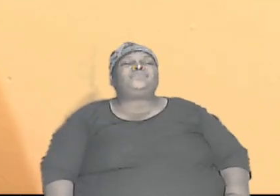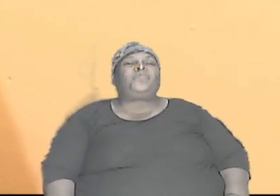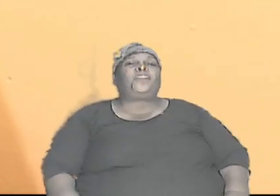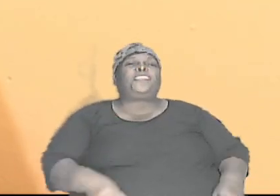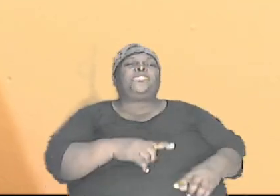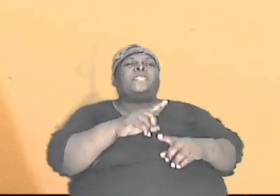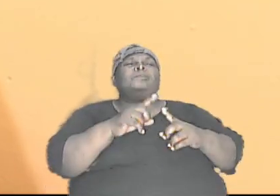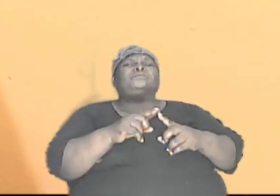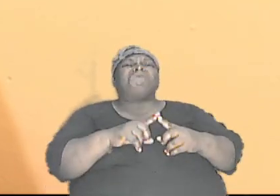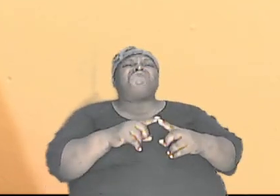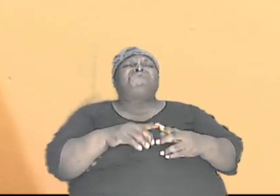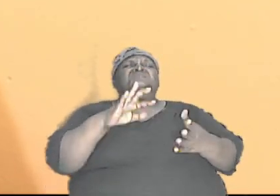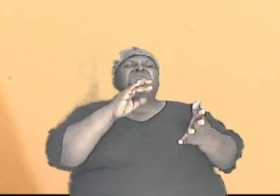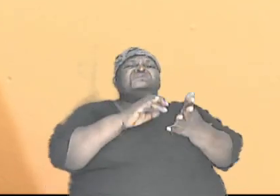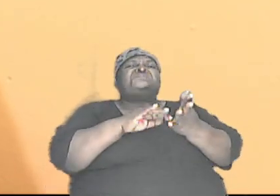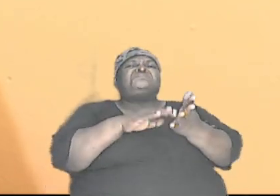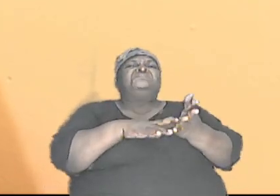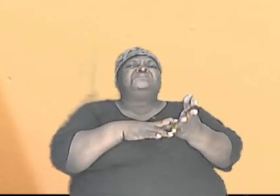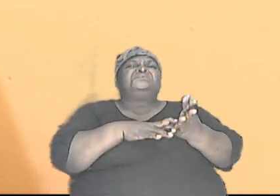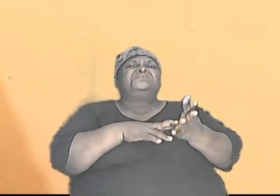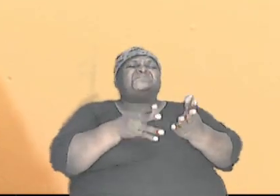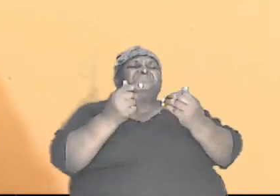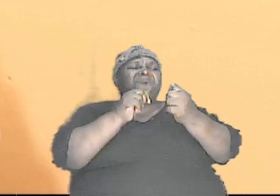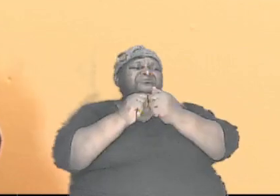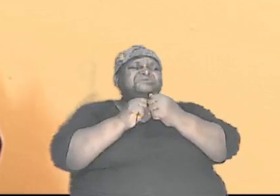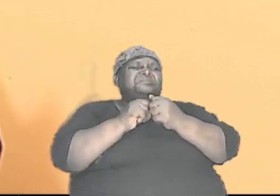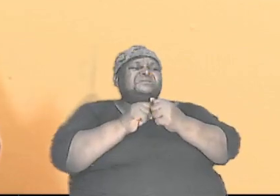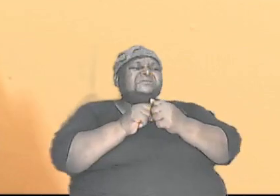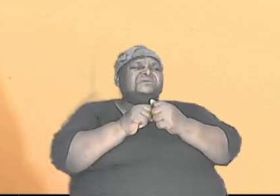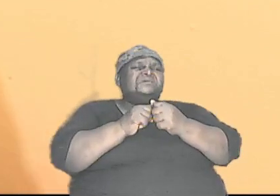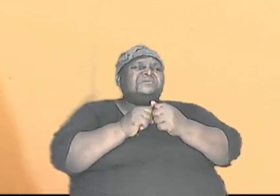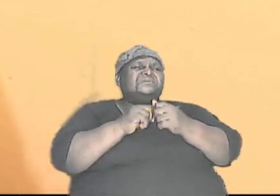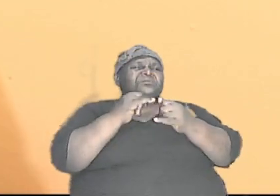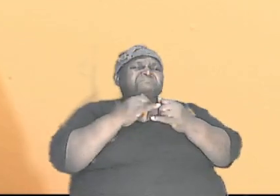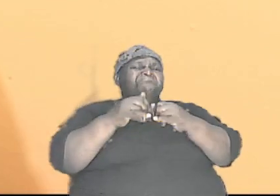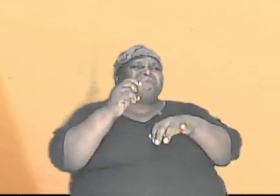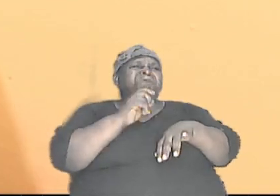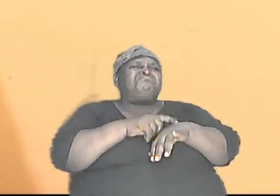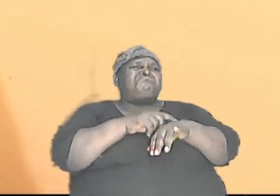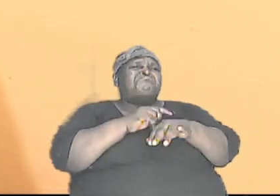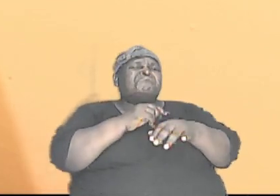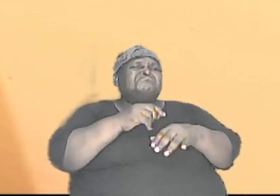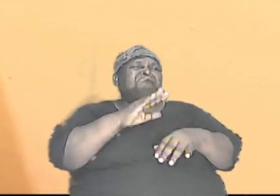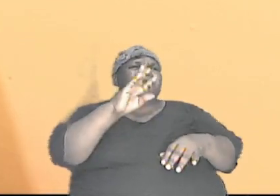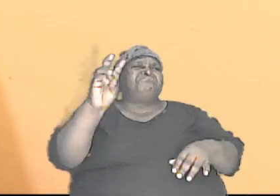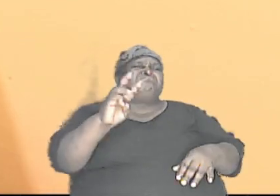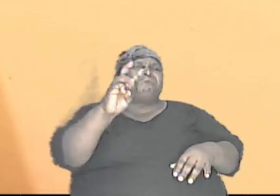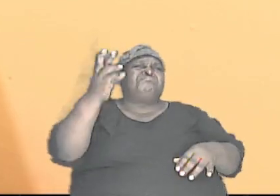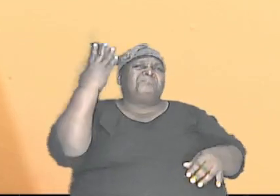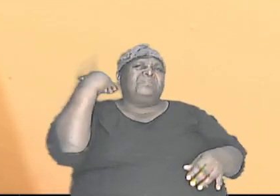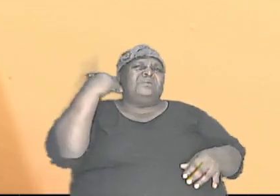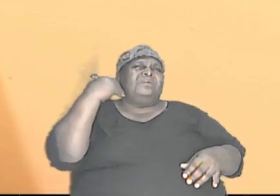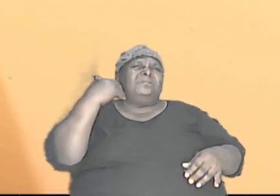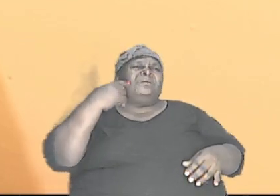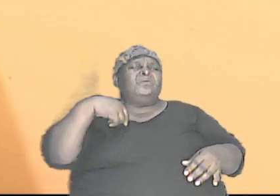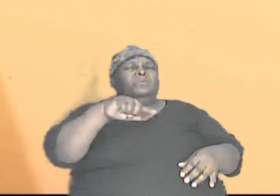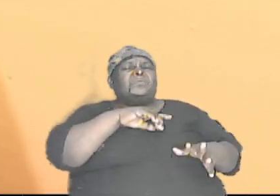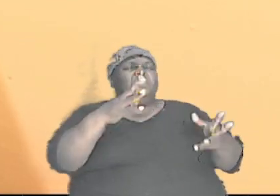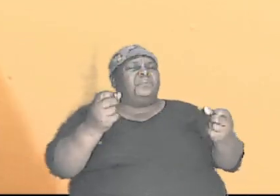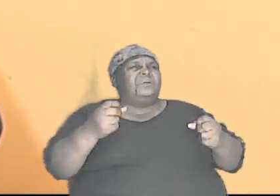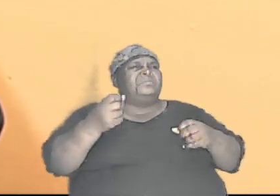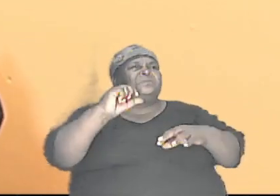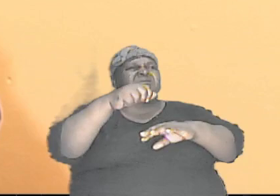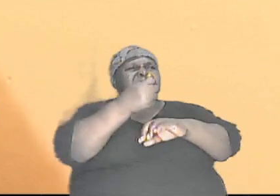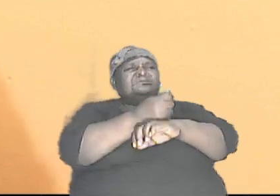time we wanted to establish because I believe it is important to establish the point